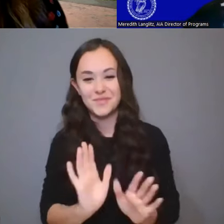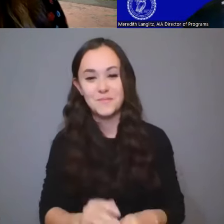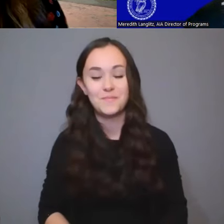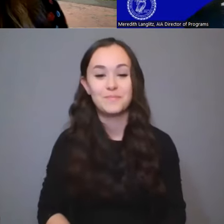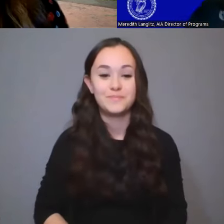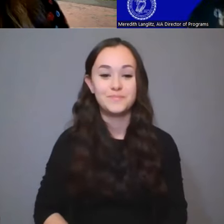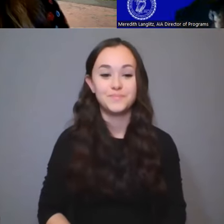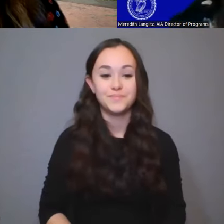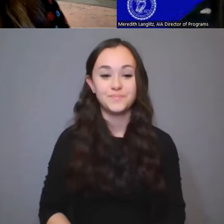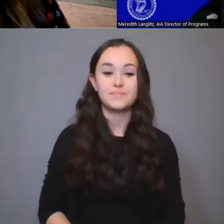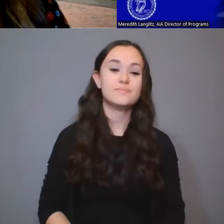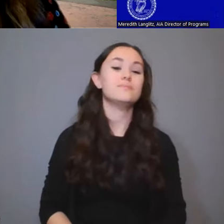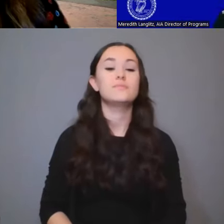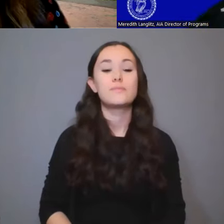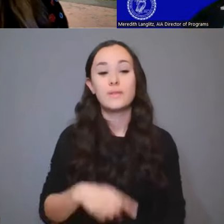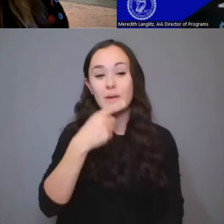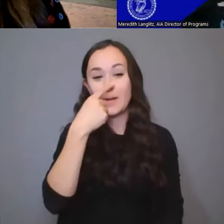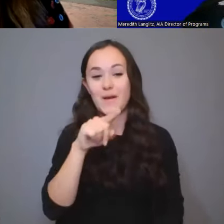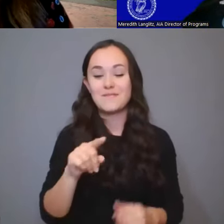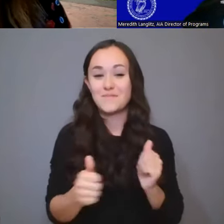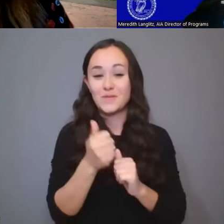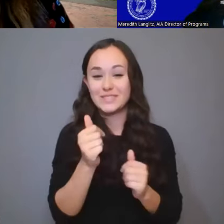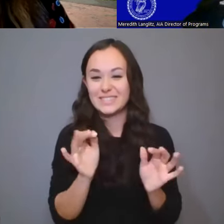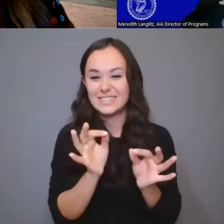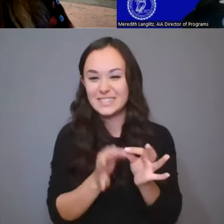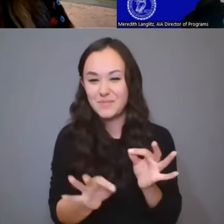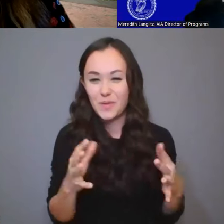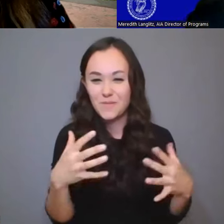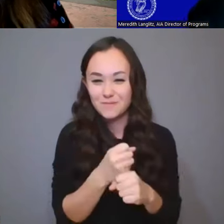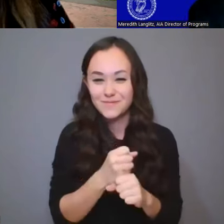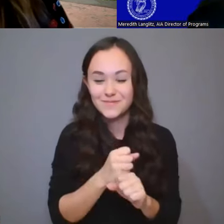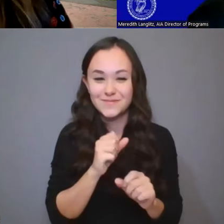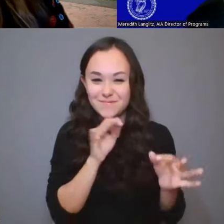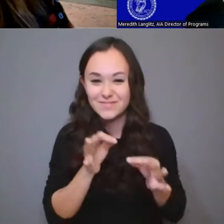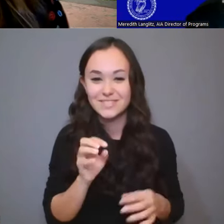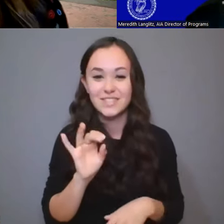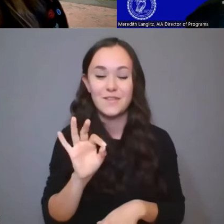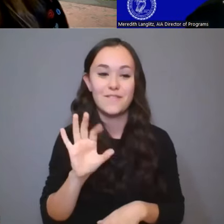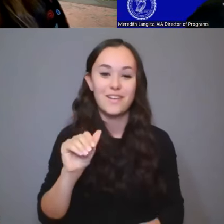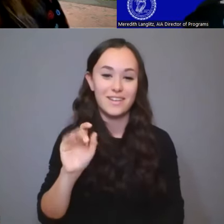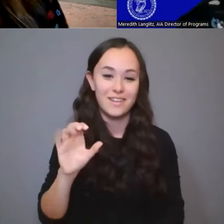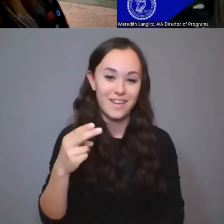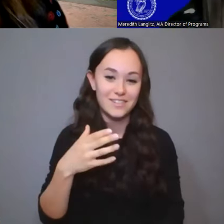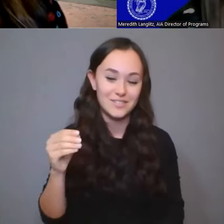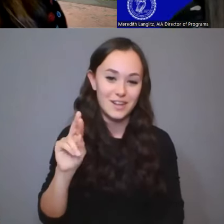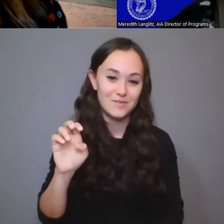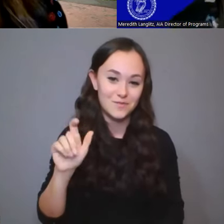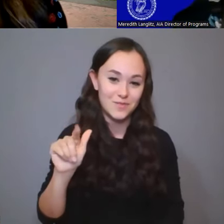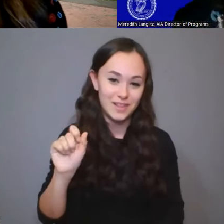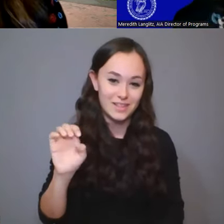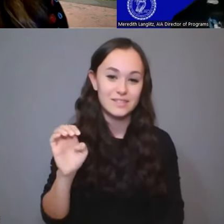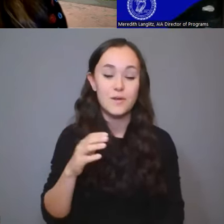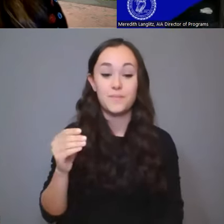like, simplest explanation possible of catch and release, and then there's a specific question,